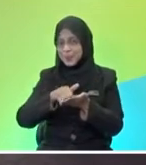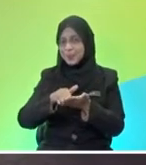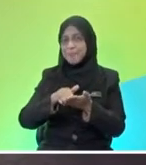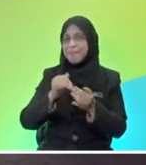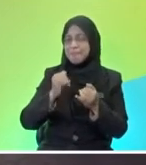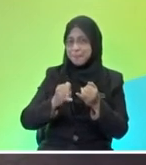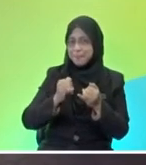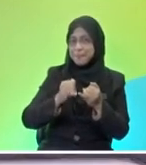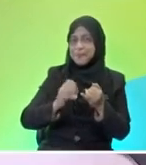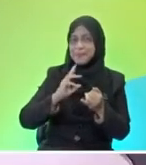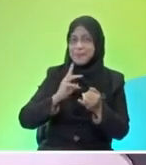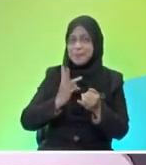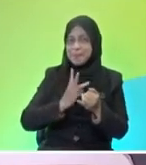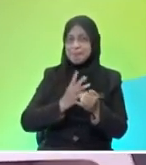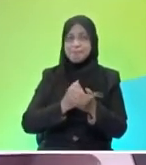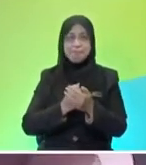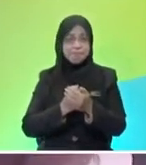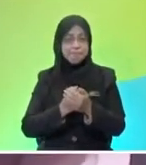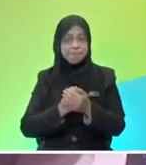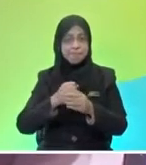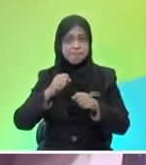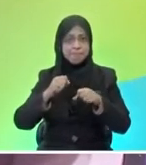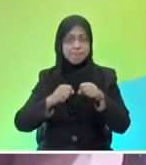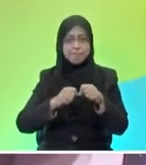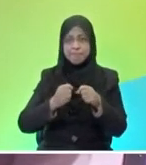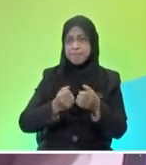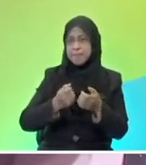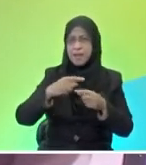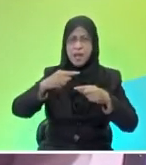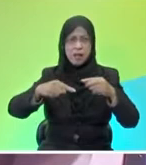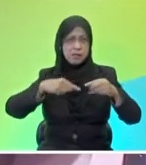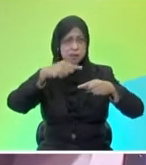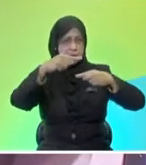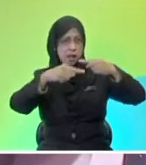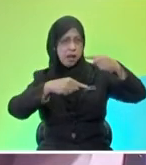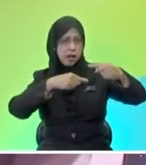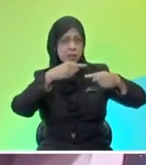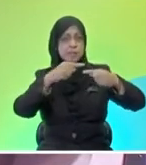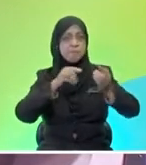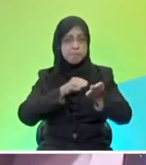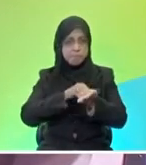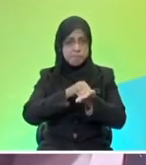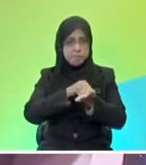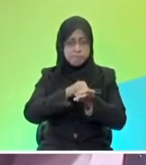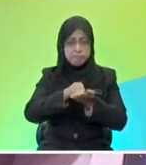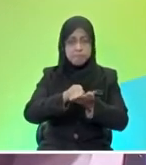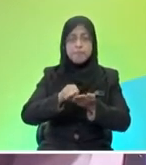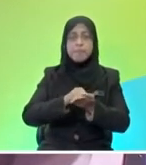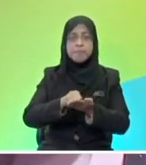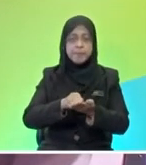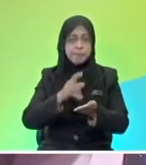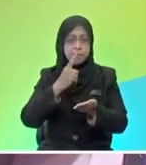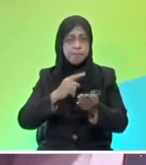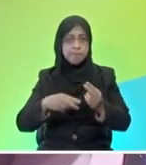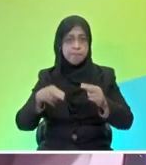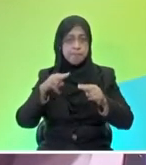last of all, we have the trap patterns on vehicles. So, vehicle tyres have trap patterns to prevent us from, to increase